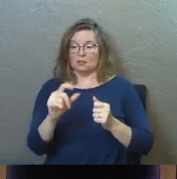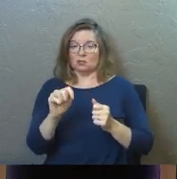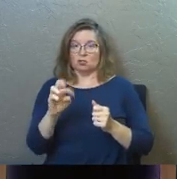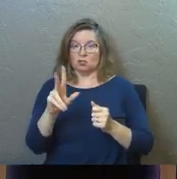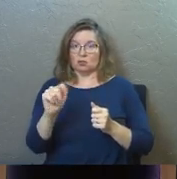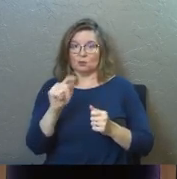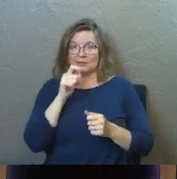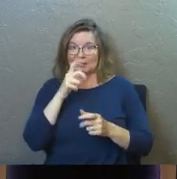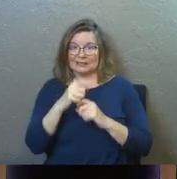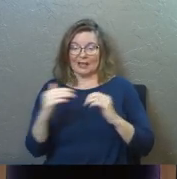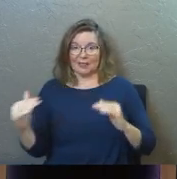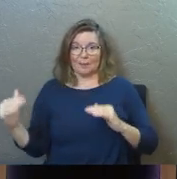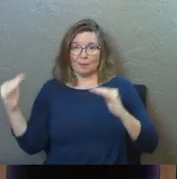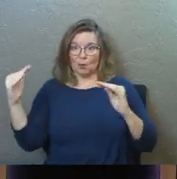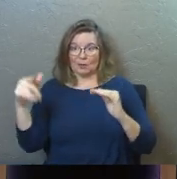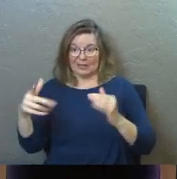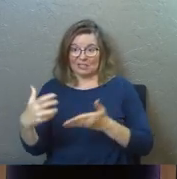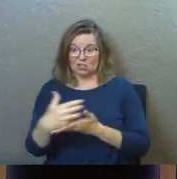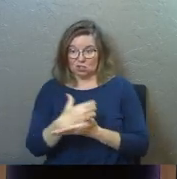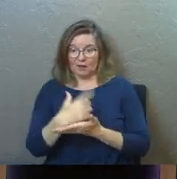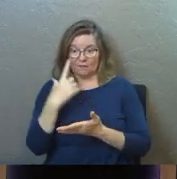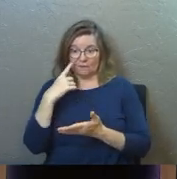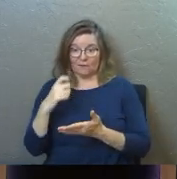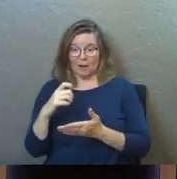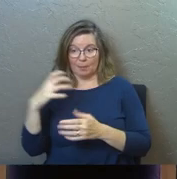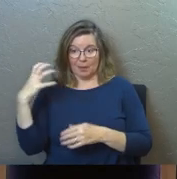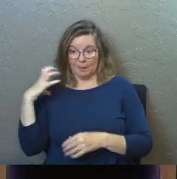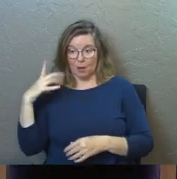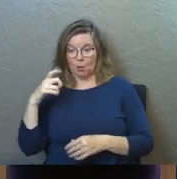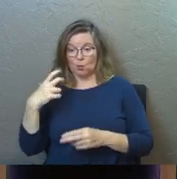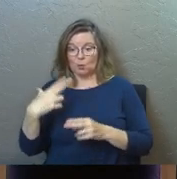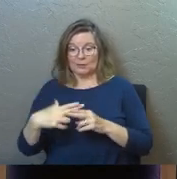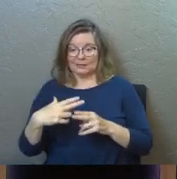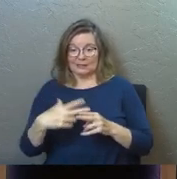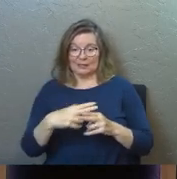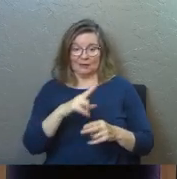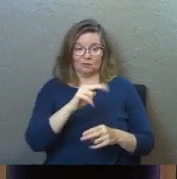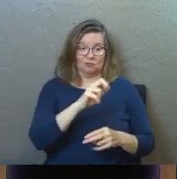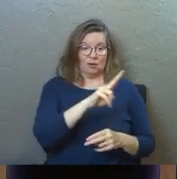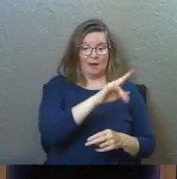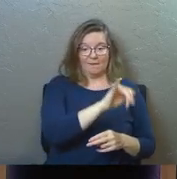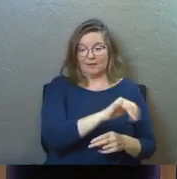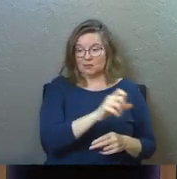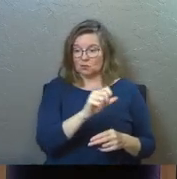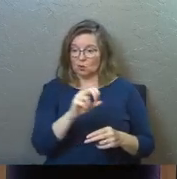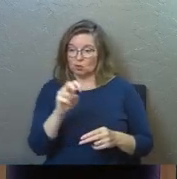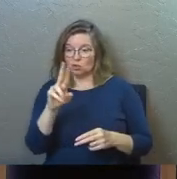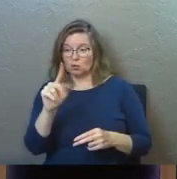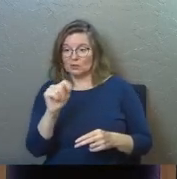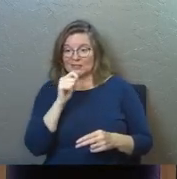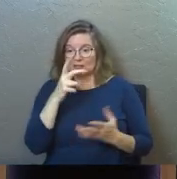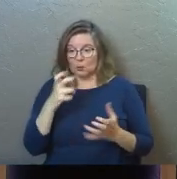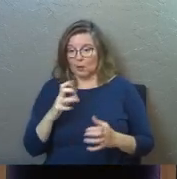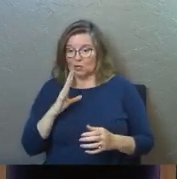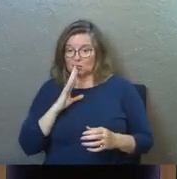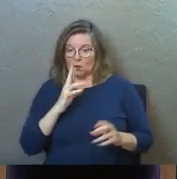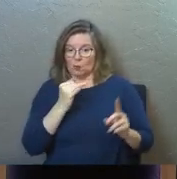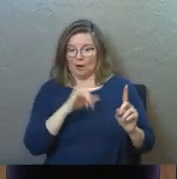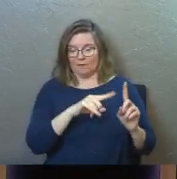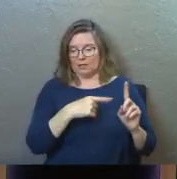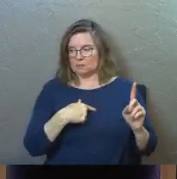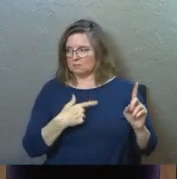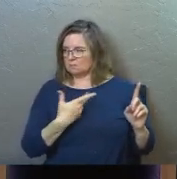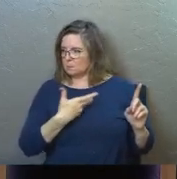Stuart doesn't get the promotion that he deserved from the boss, whose name is Ravi, and so Stuart doesn't want to talk to